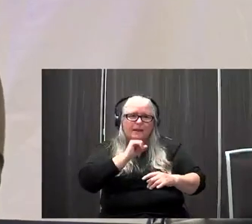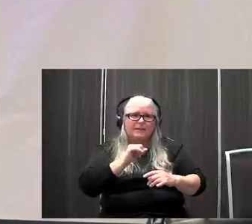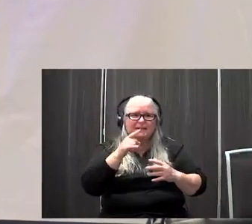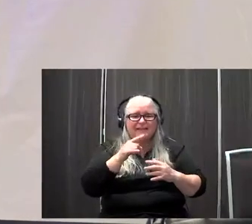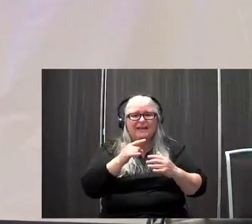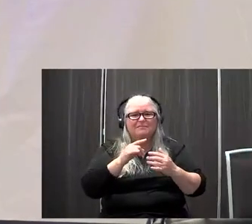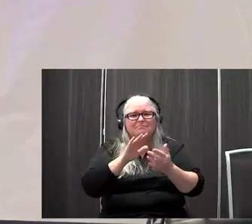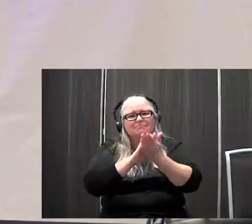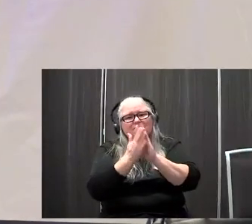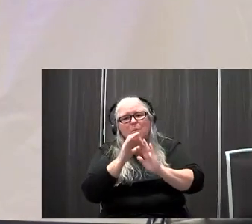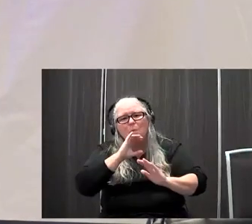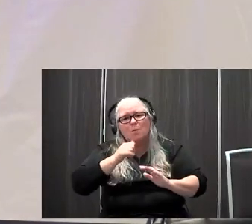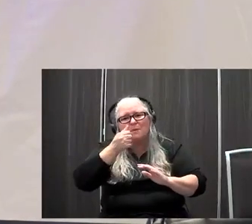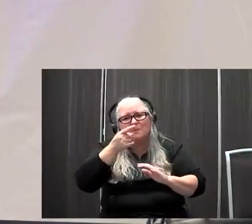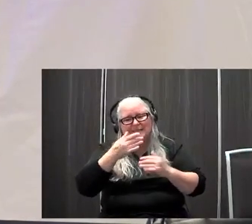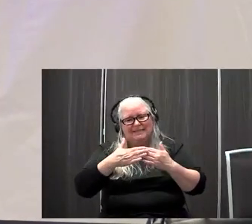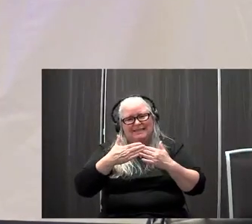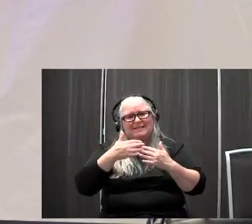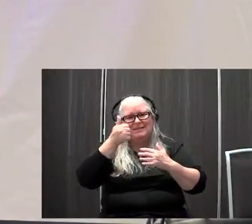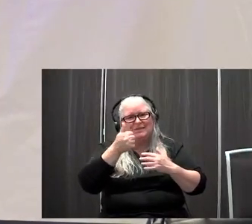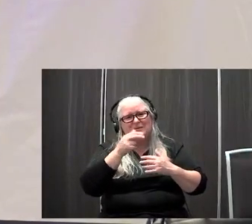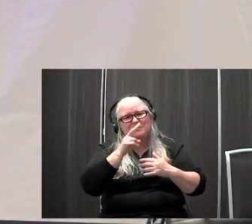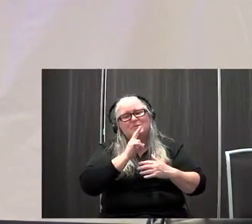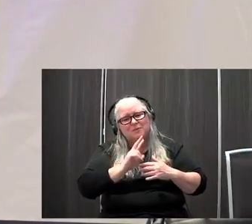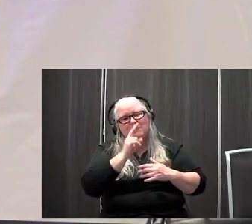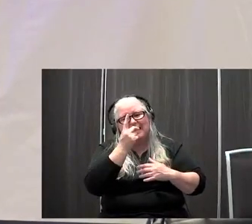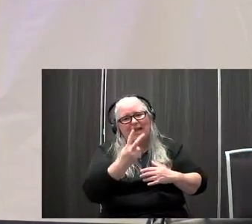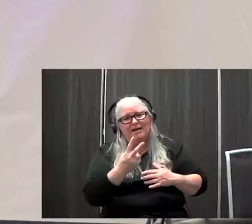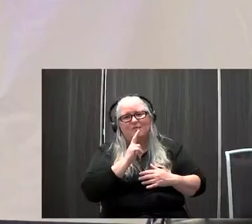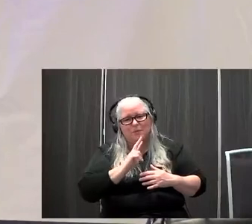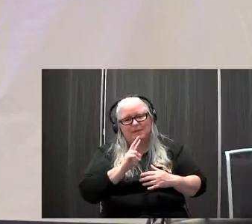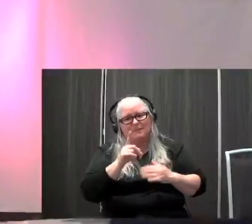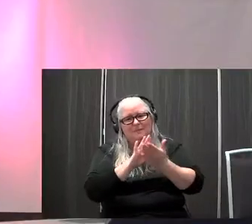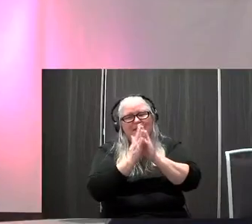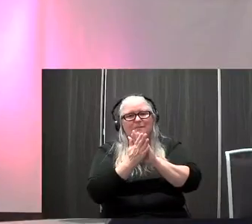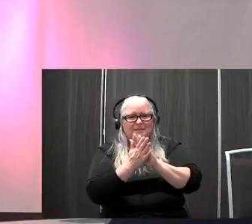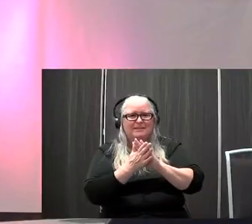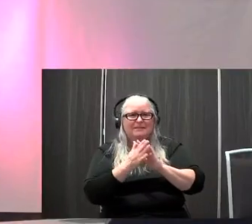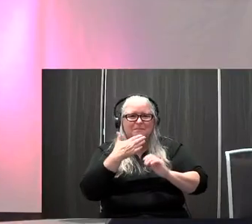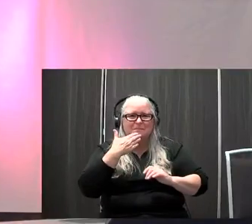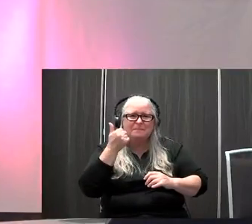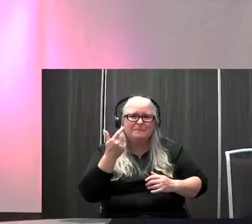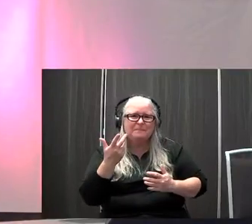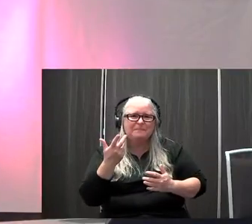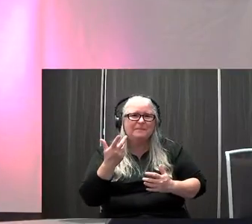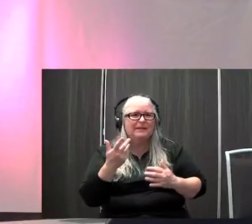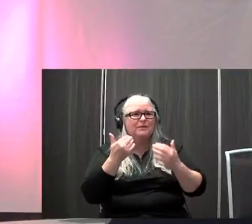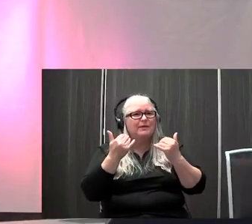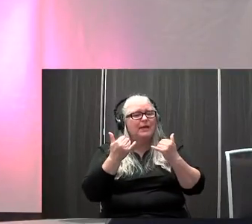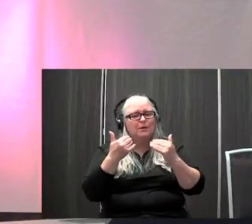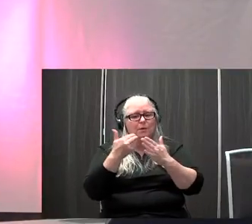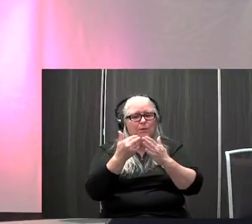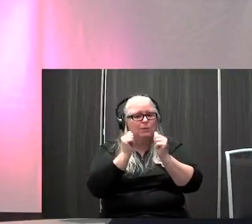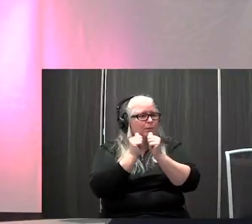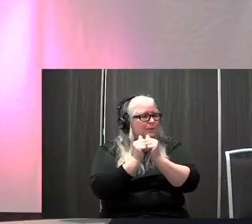they get a little bit older. So when they're two and a half, three years old, it gets a little bit easier again. So Robin, as we get close to the wrap up time for us,